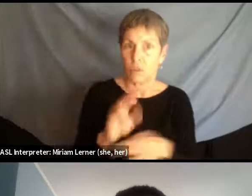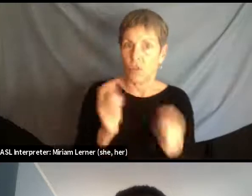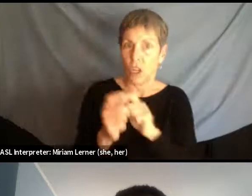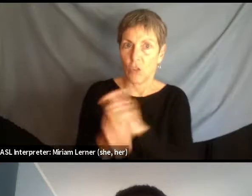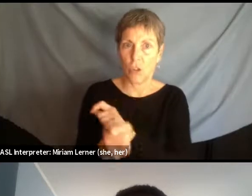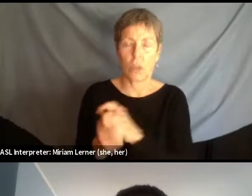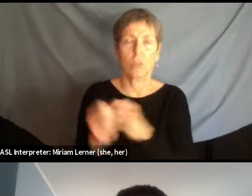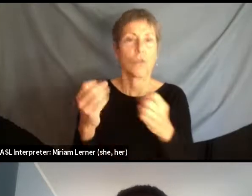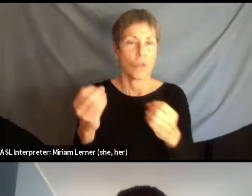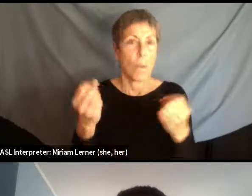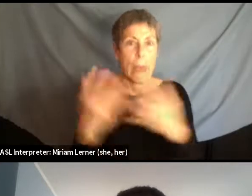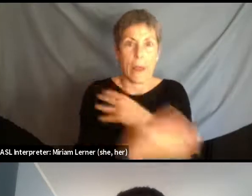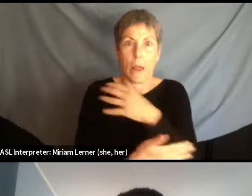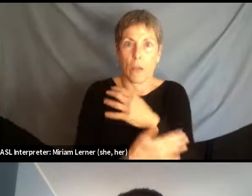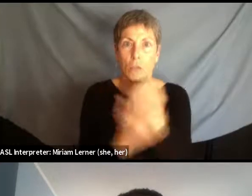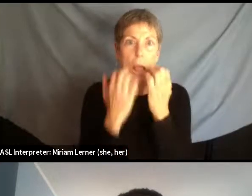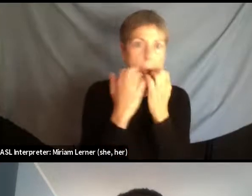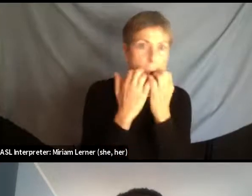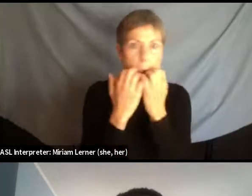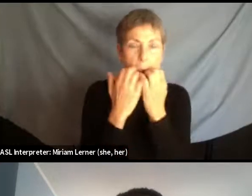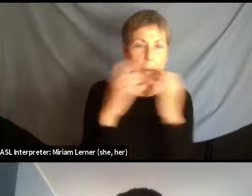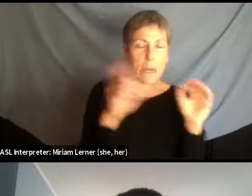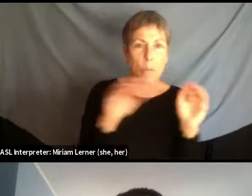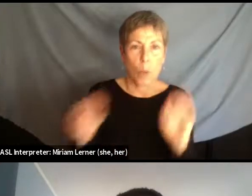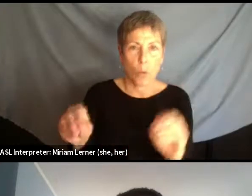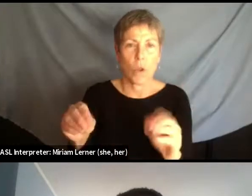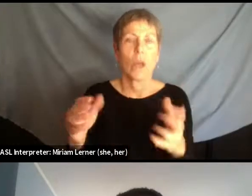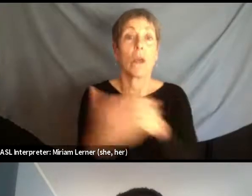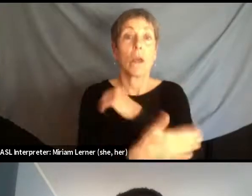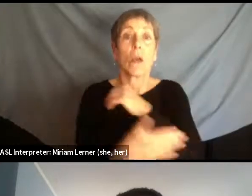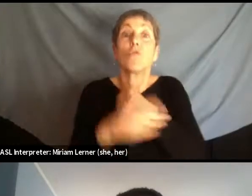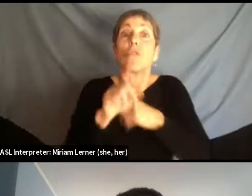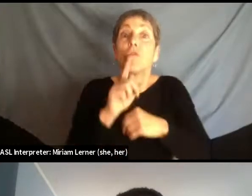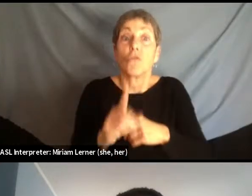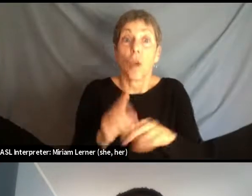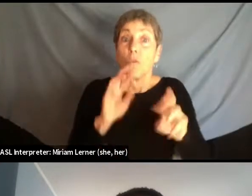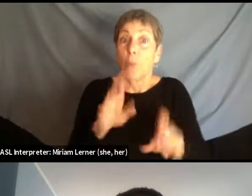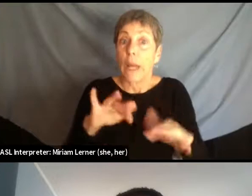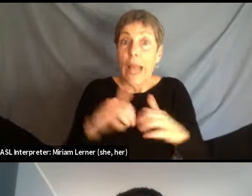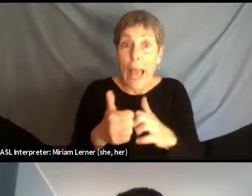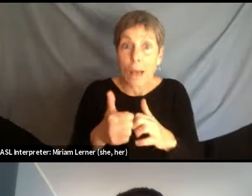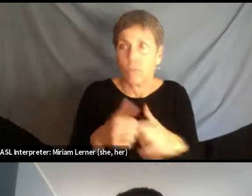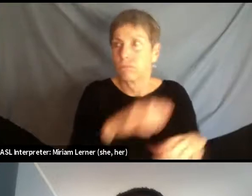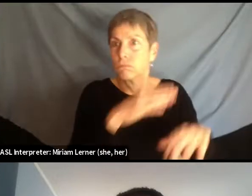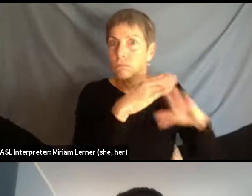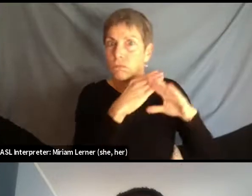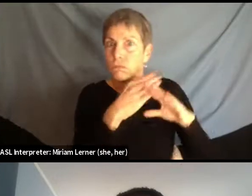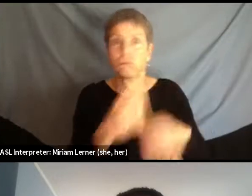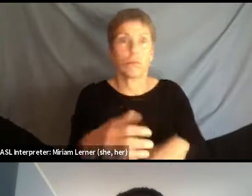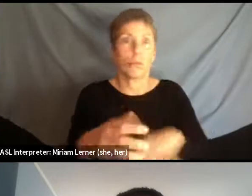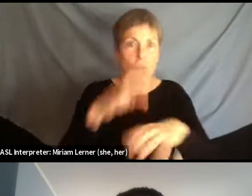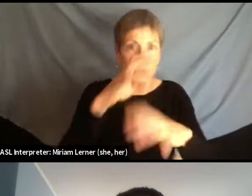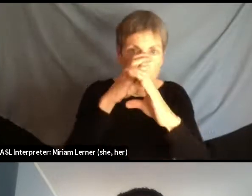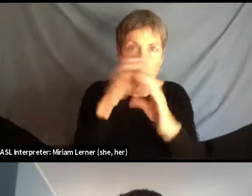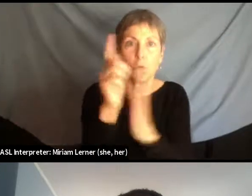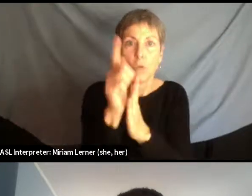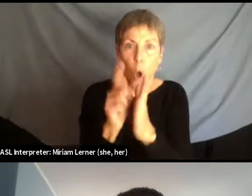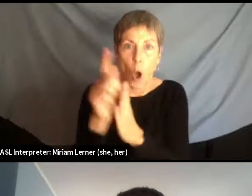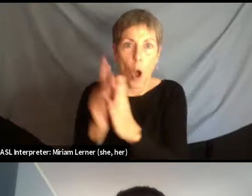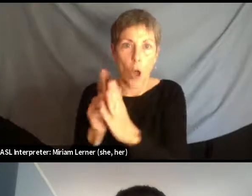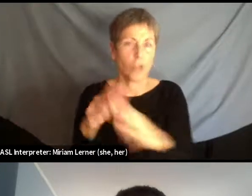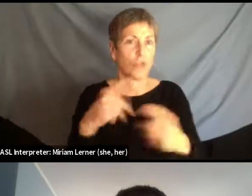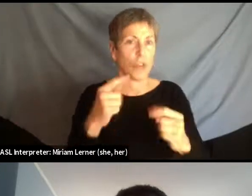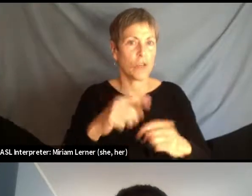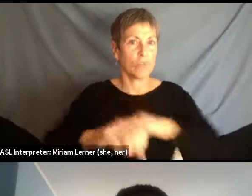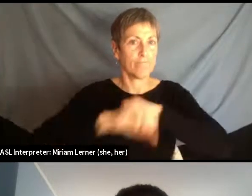nation states. And the states are responding by stricter immigration controls and border enforcement. An